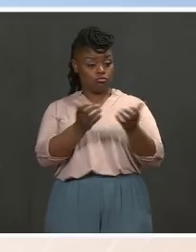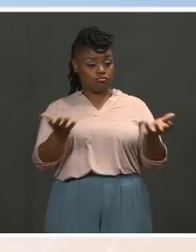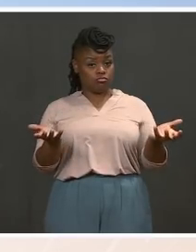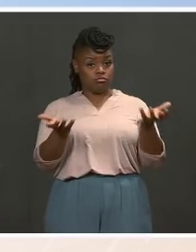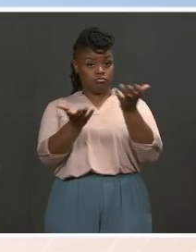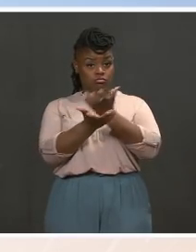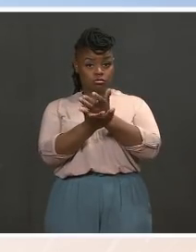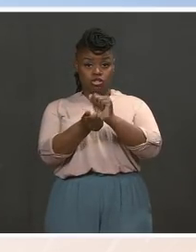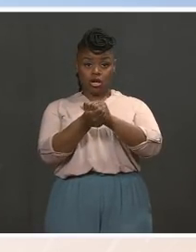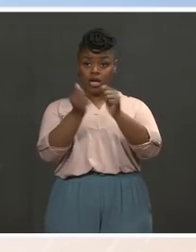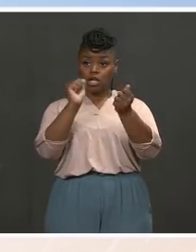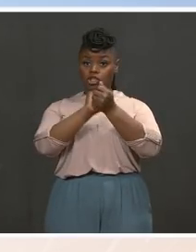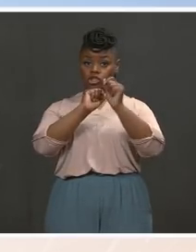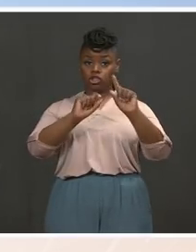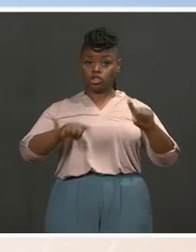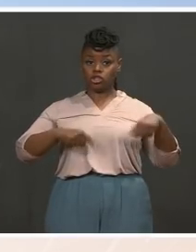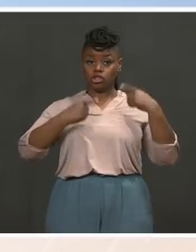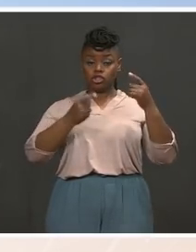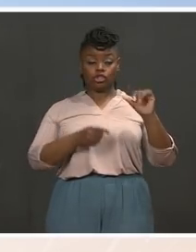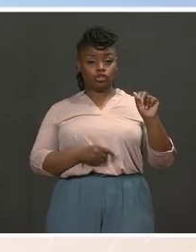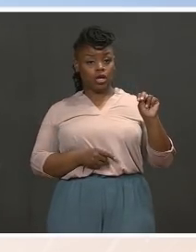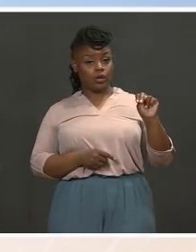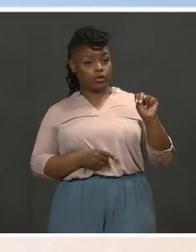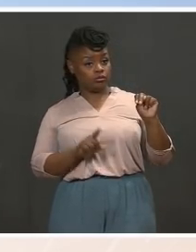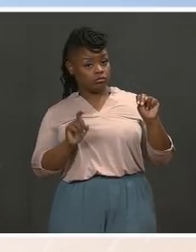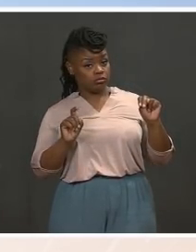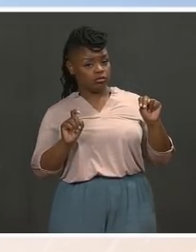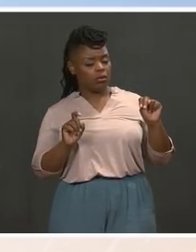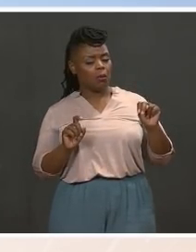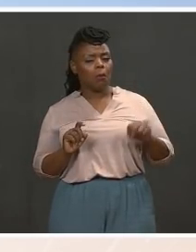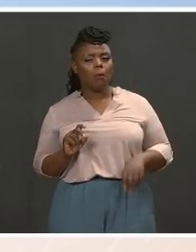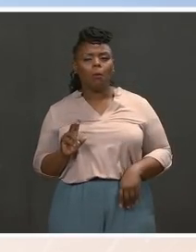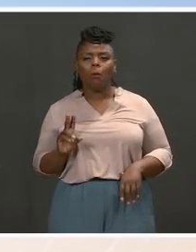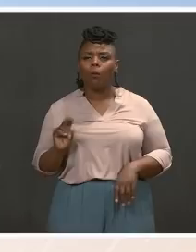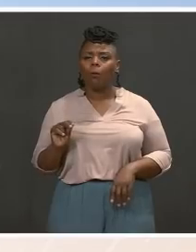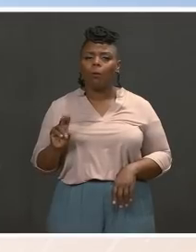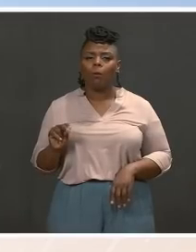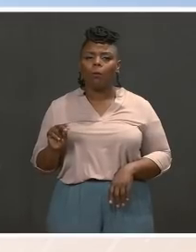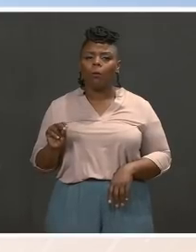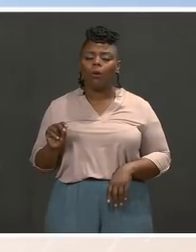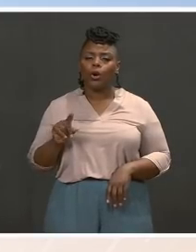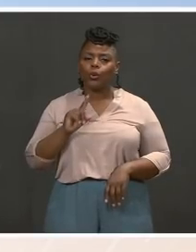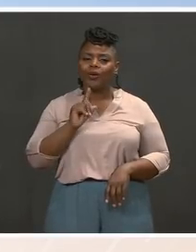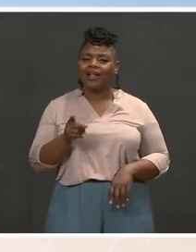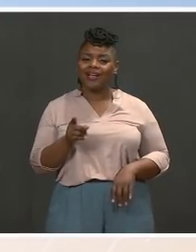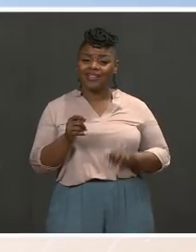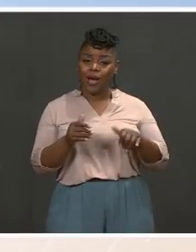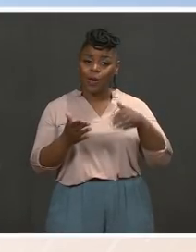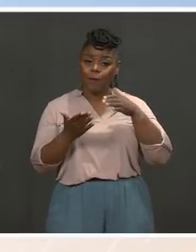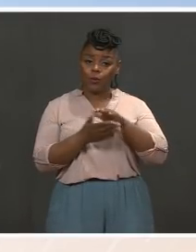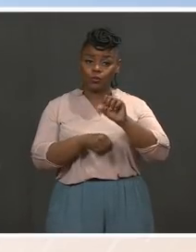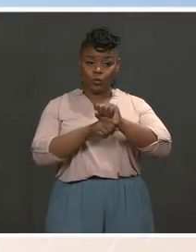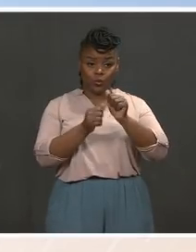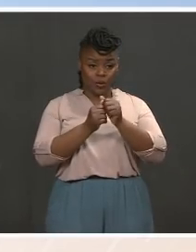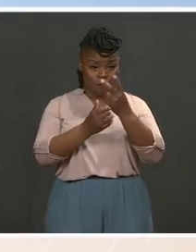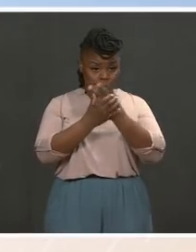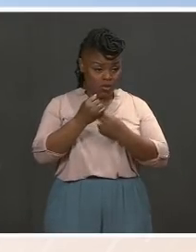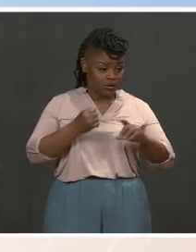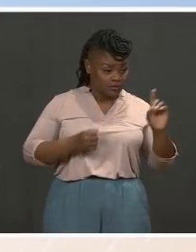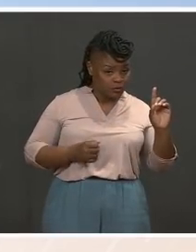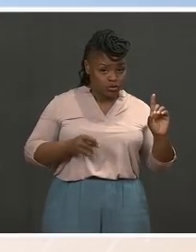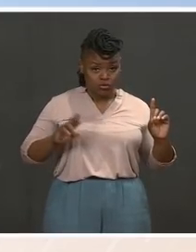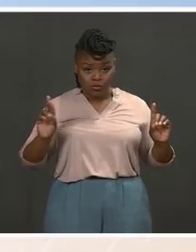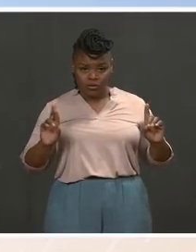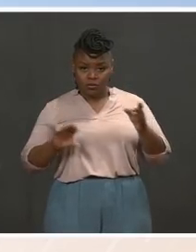governing for all people, whether it's Democrats, Republicans, independents, and moving forward on proposals and policies that will make their lives better. With or without